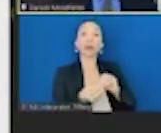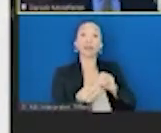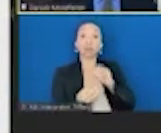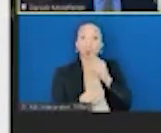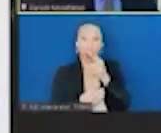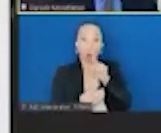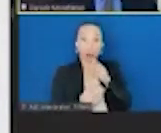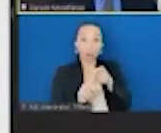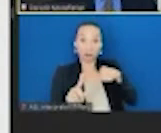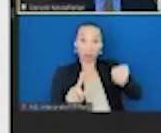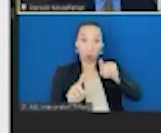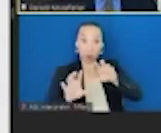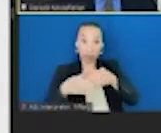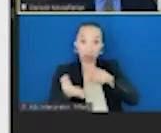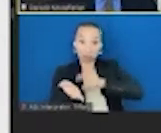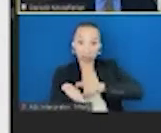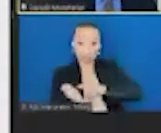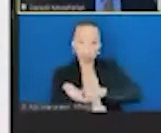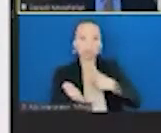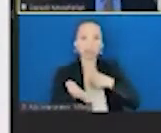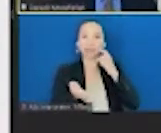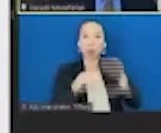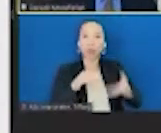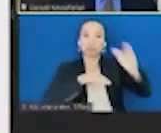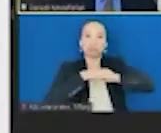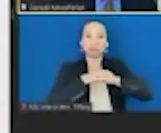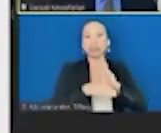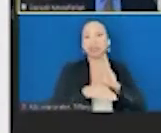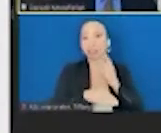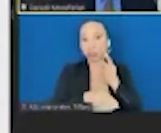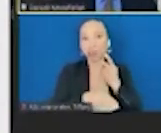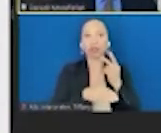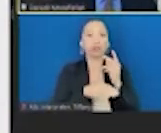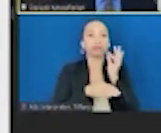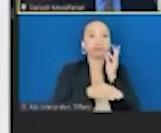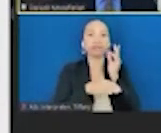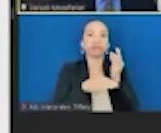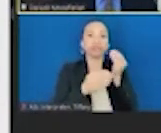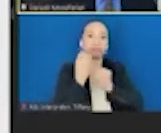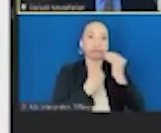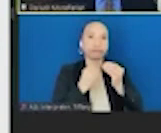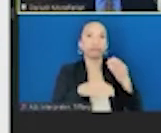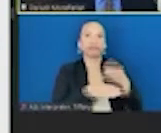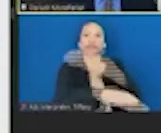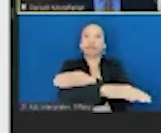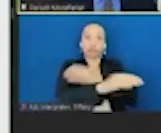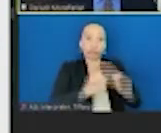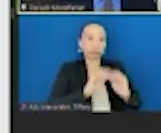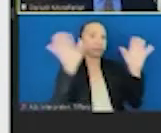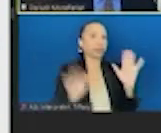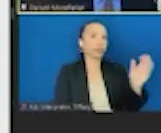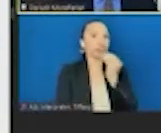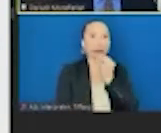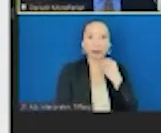found increased fruit and vegetable intake and or other increased measures of diet quality. So the programs clearly improve nutritional quality.